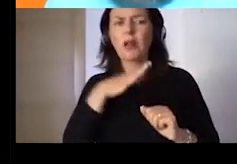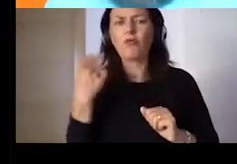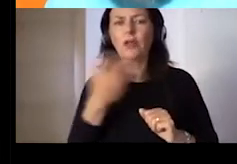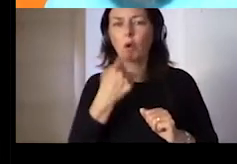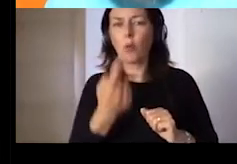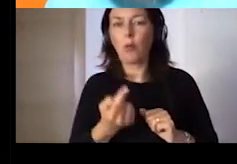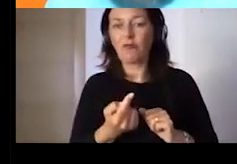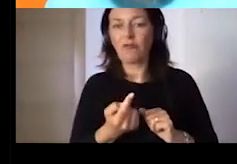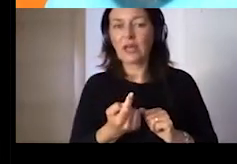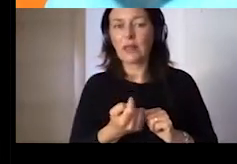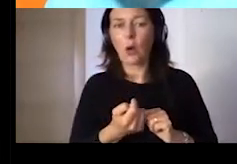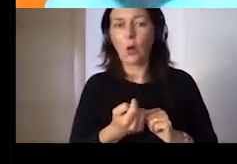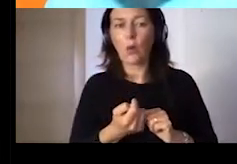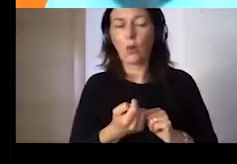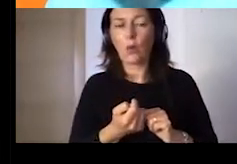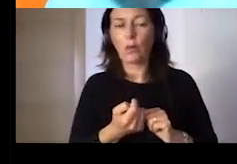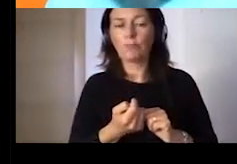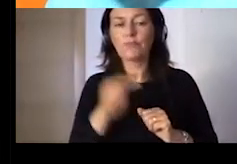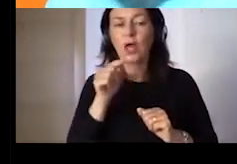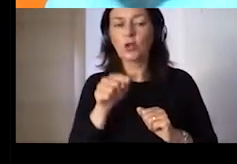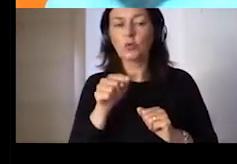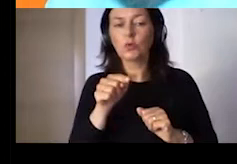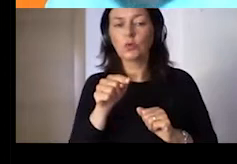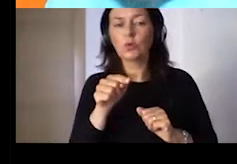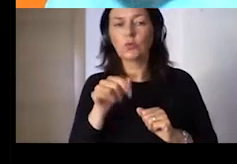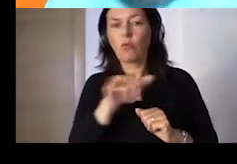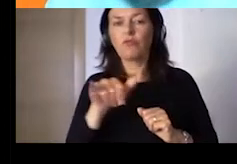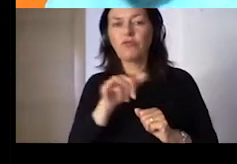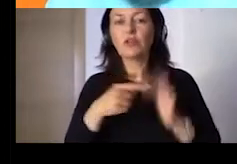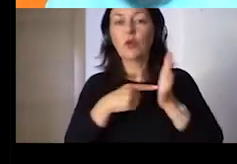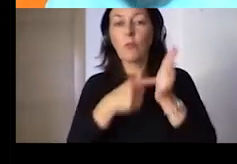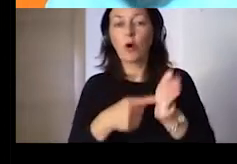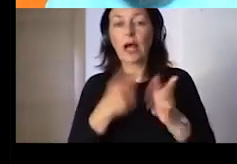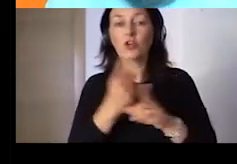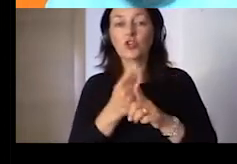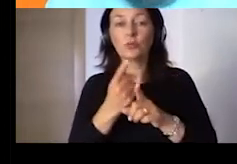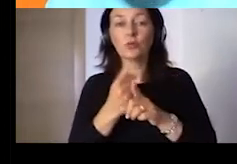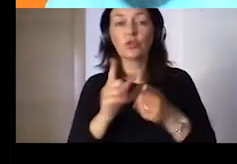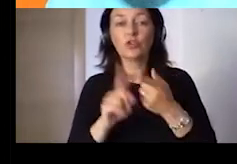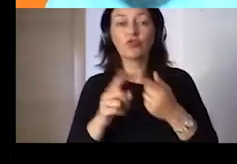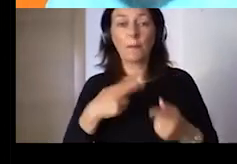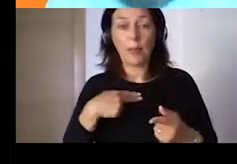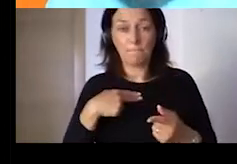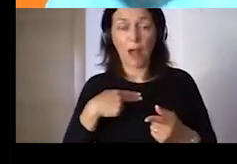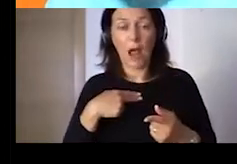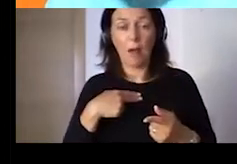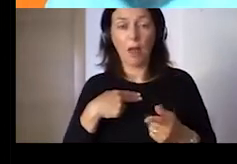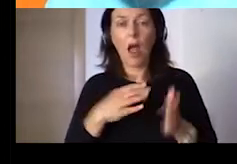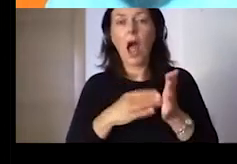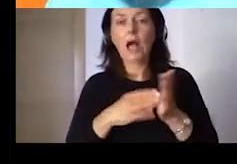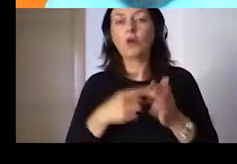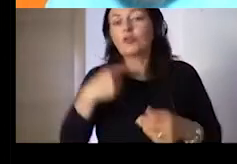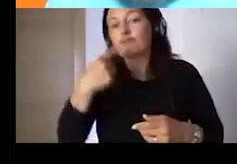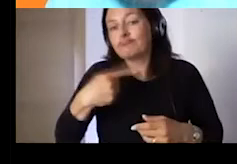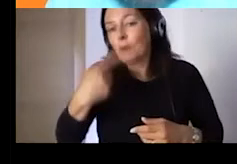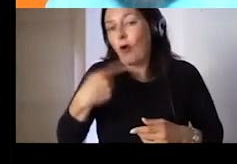urgency from the Italian government to take several and serious steps to